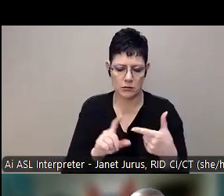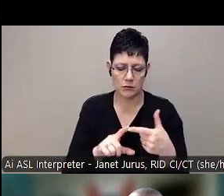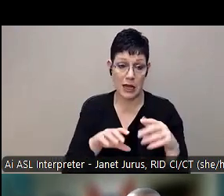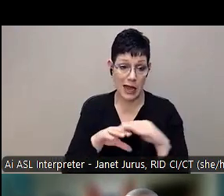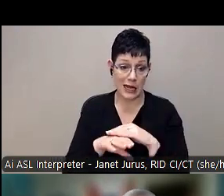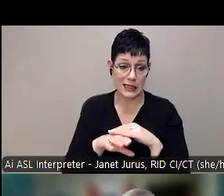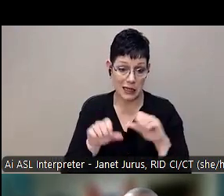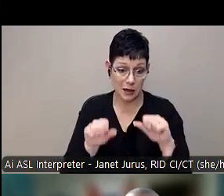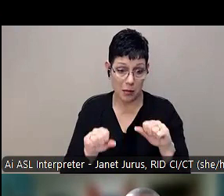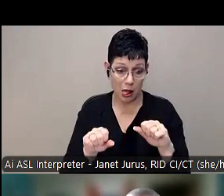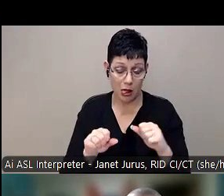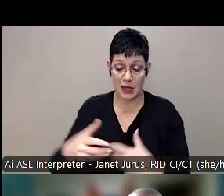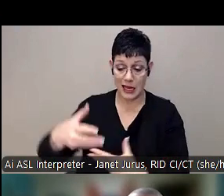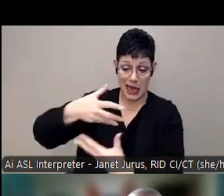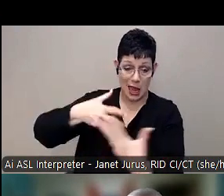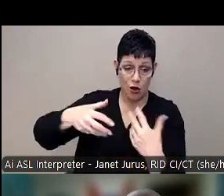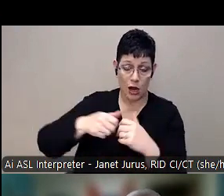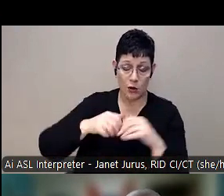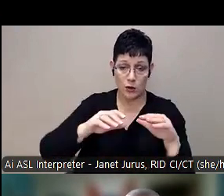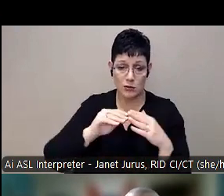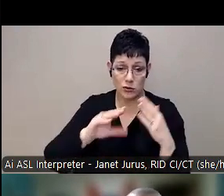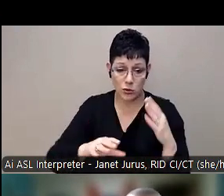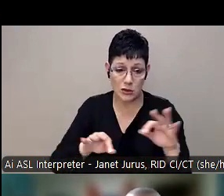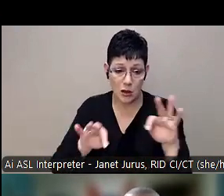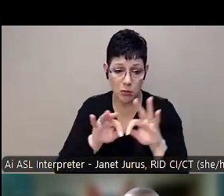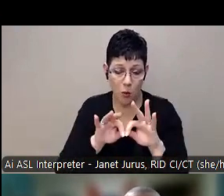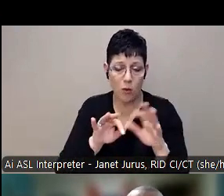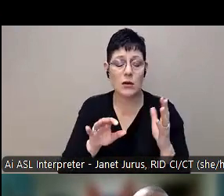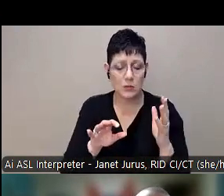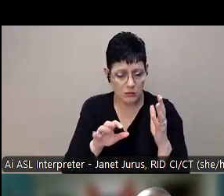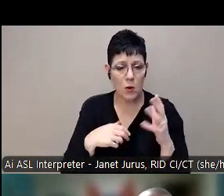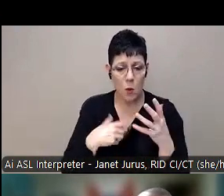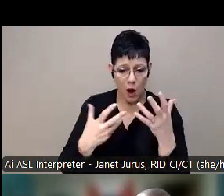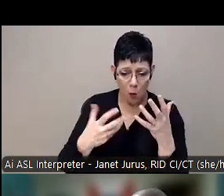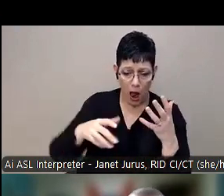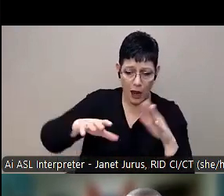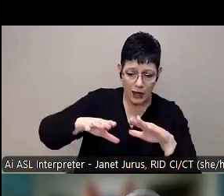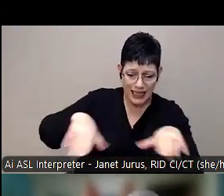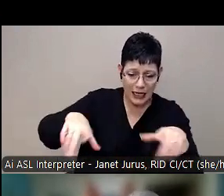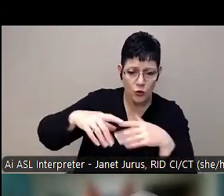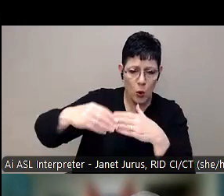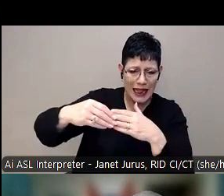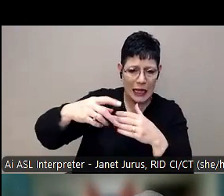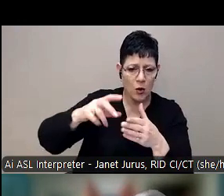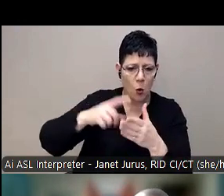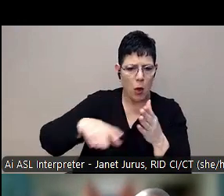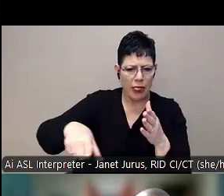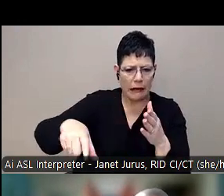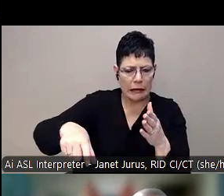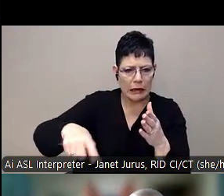student interactive. We want them to dictate what we teach. We want them to be met where they're at.